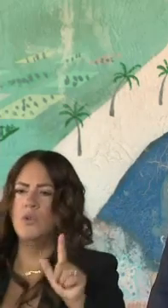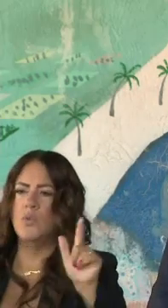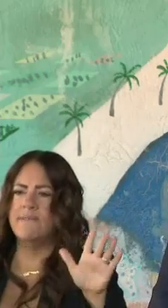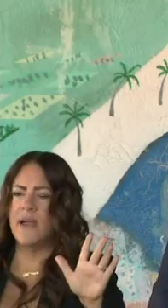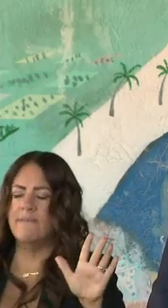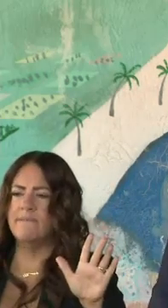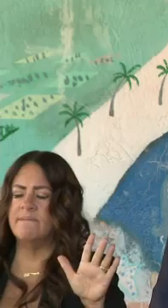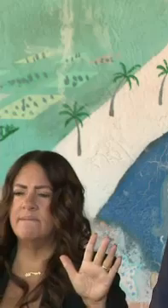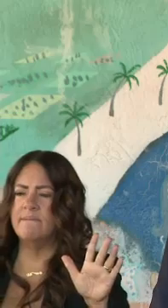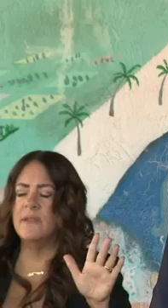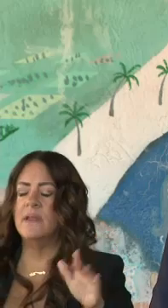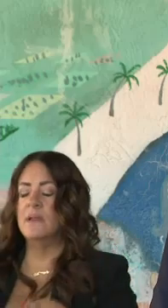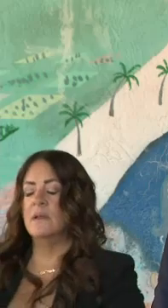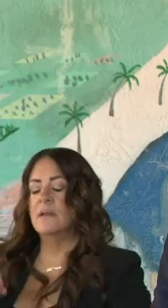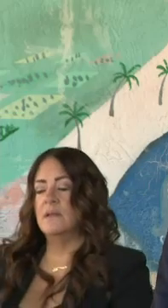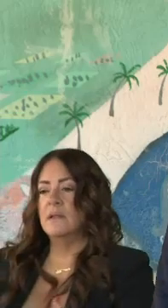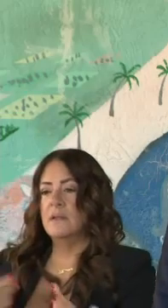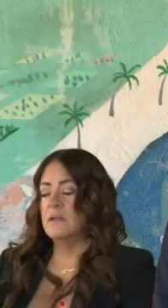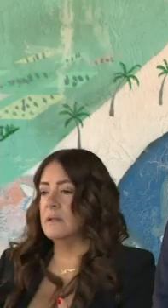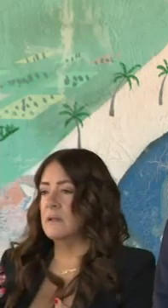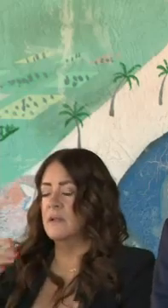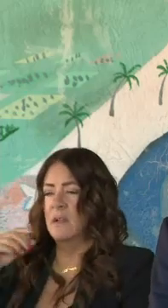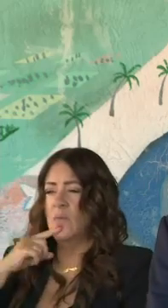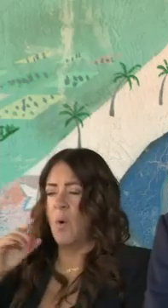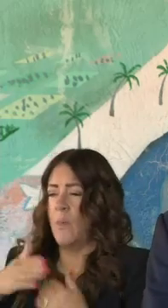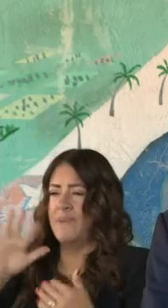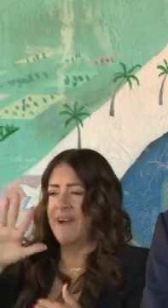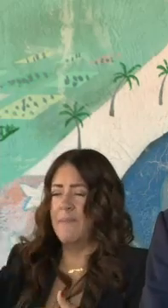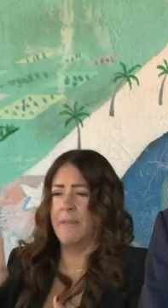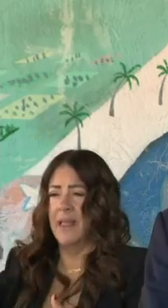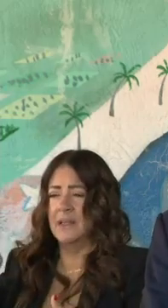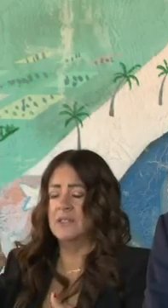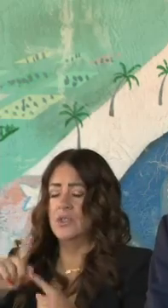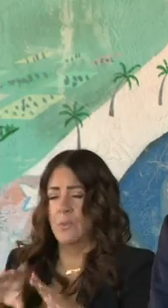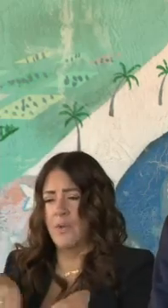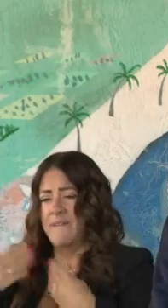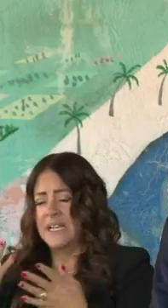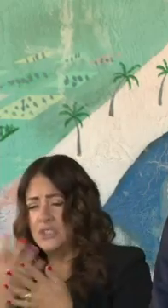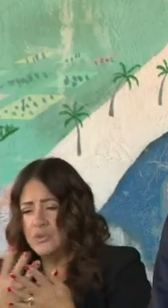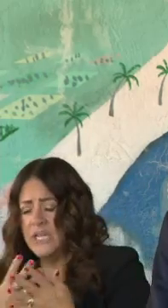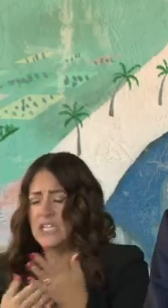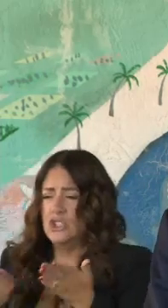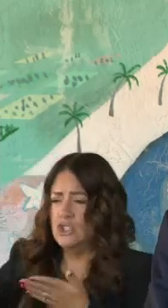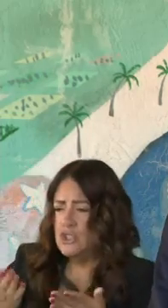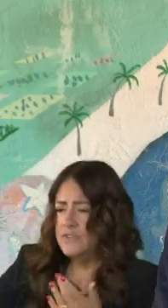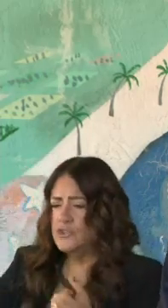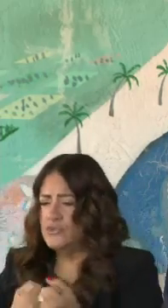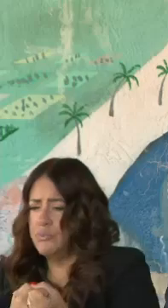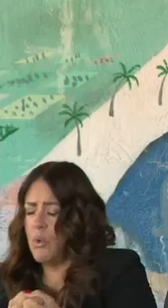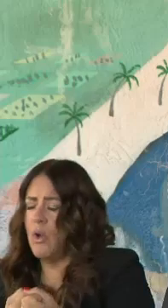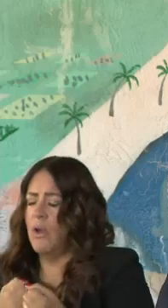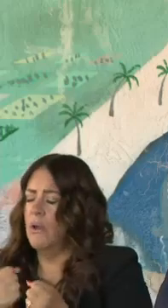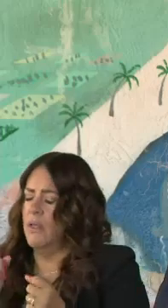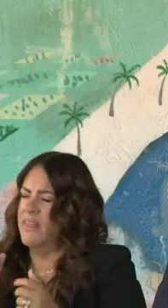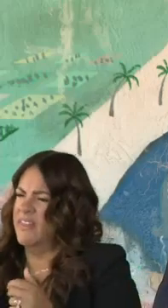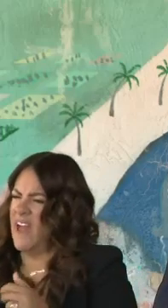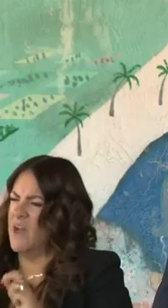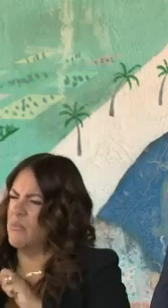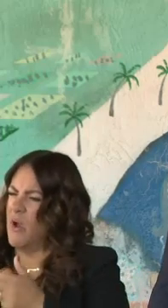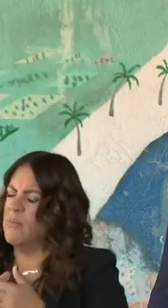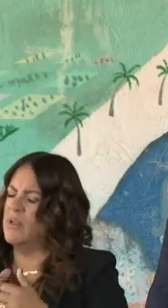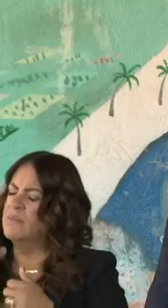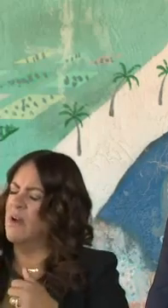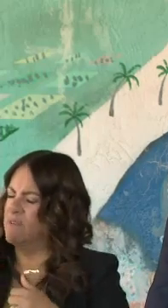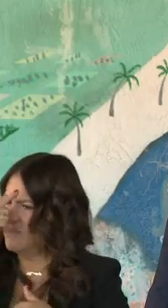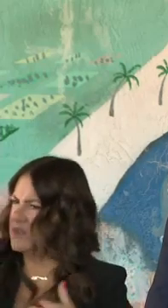this state is investing to support the screening and services and supports to address the critical issue of mental